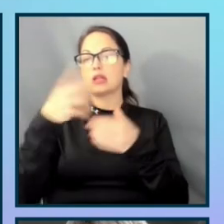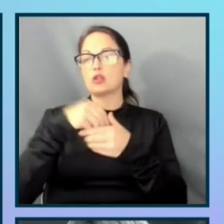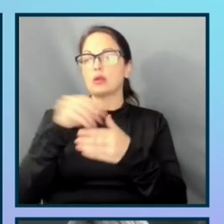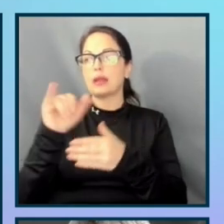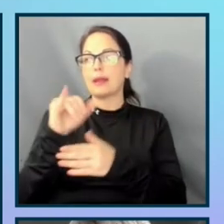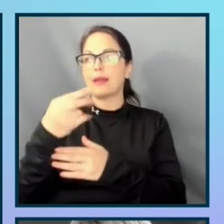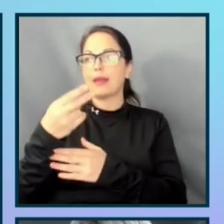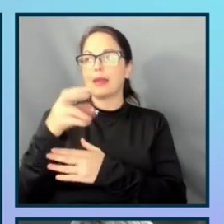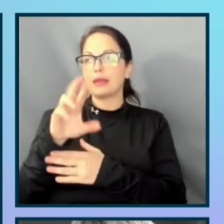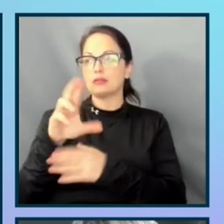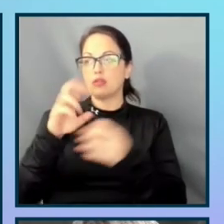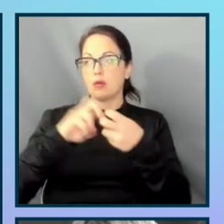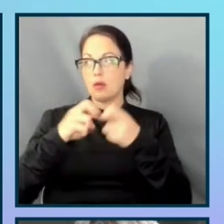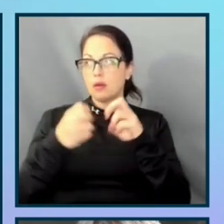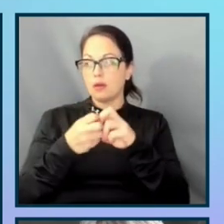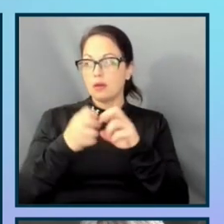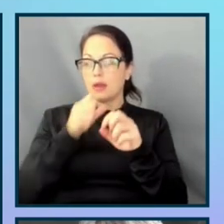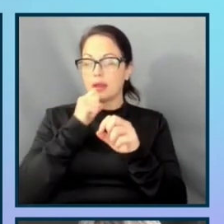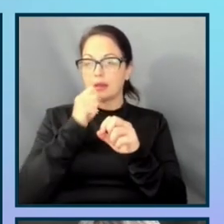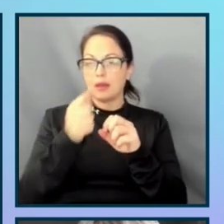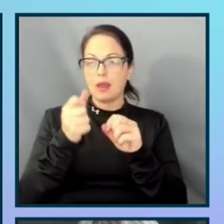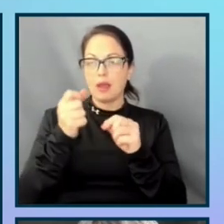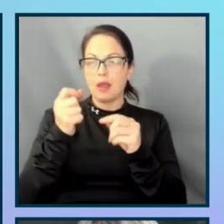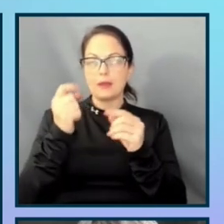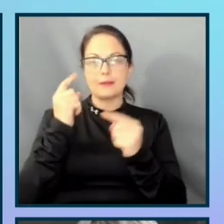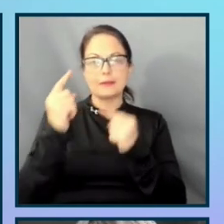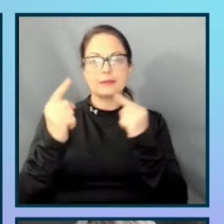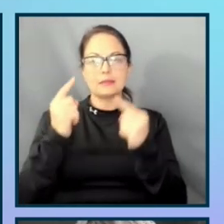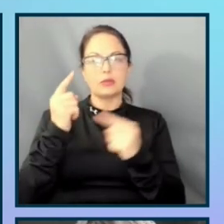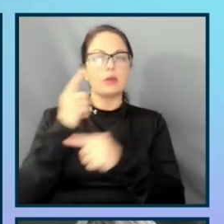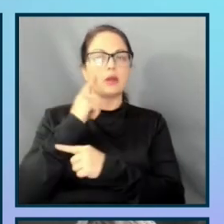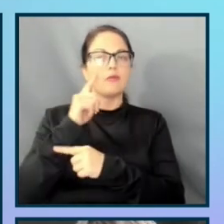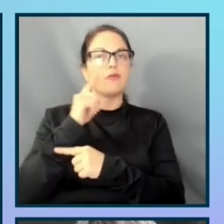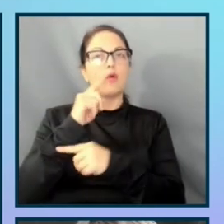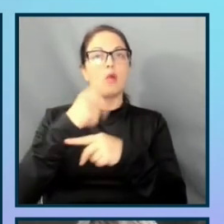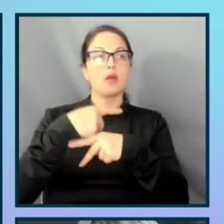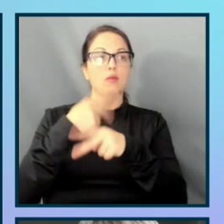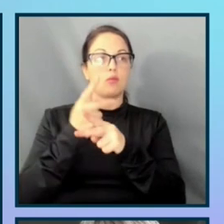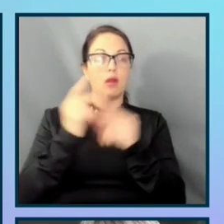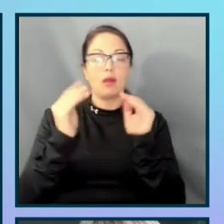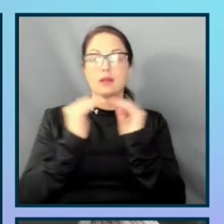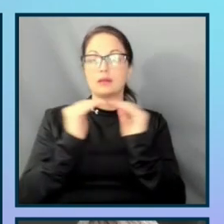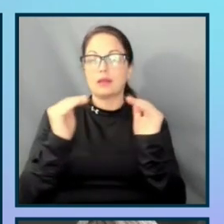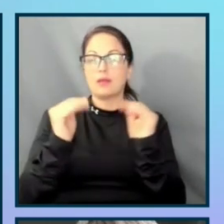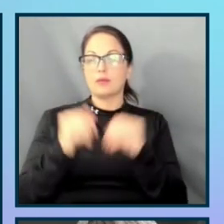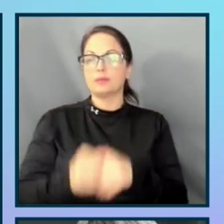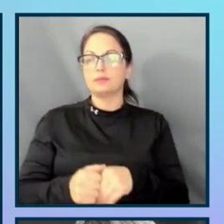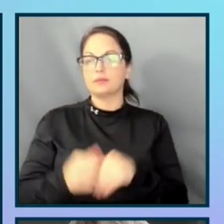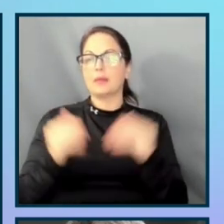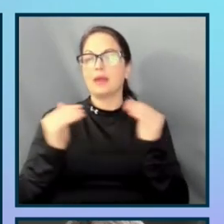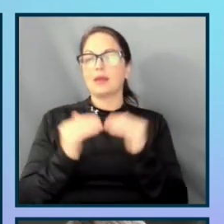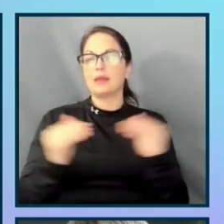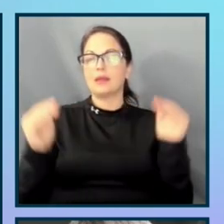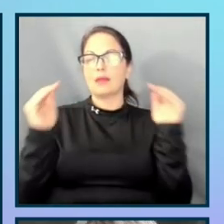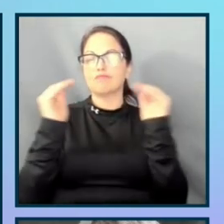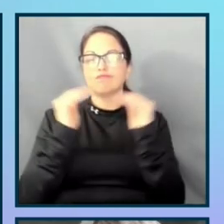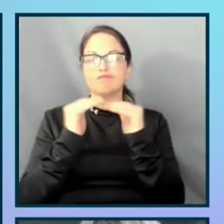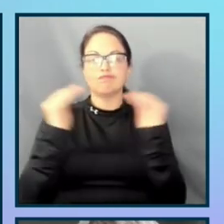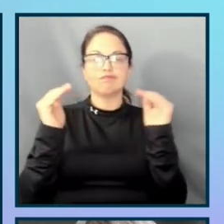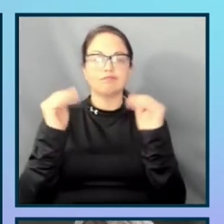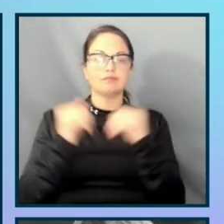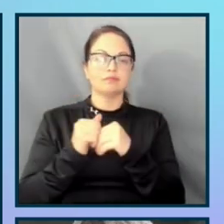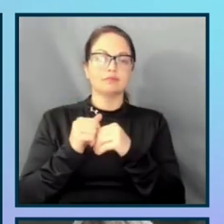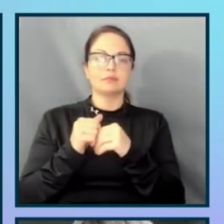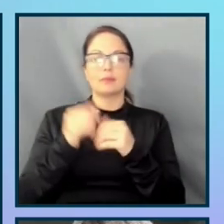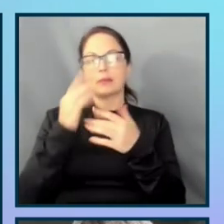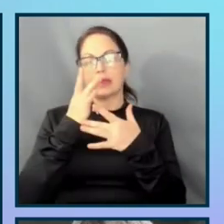and not thinking about it at a product level. Um, and then the next level up is like the interested. So this is like ad